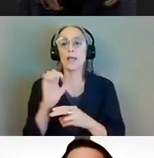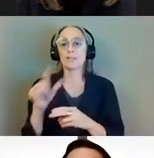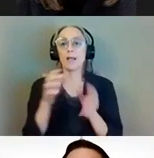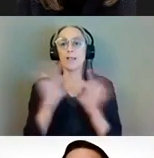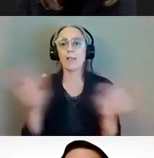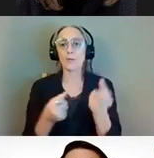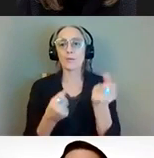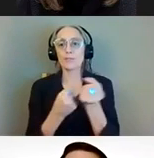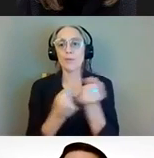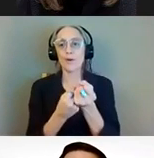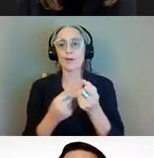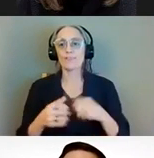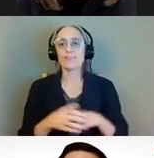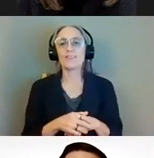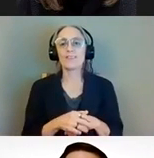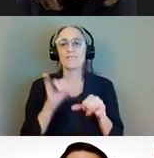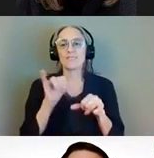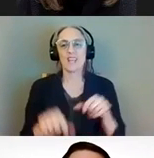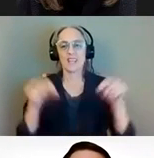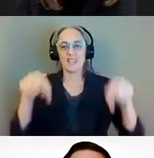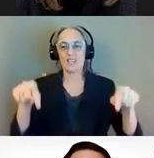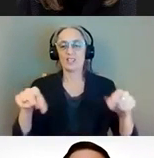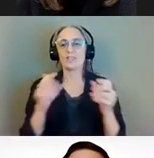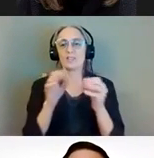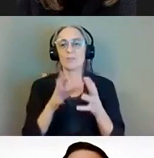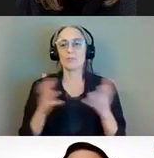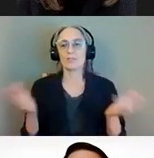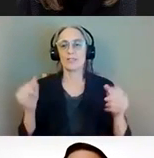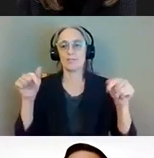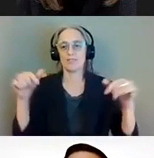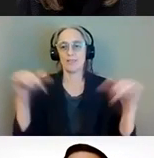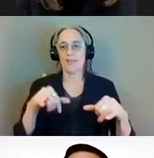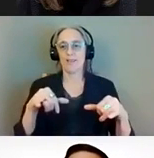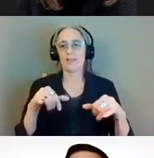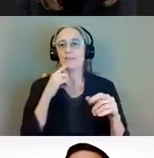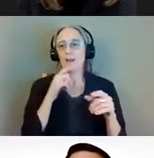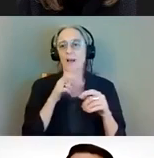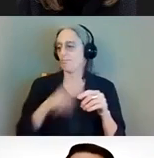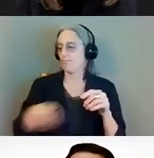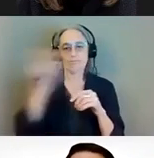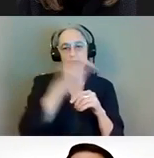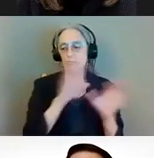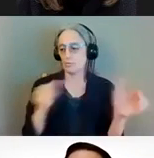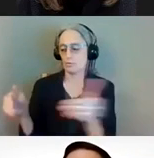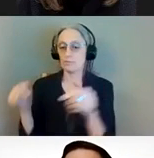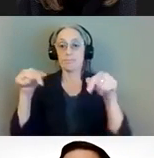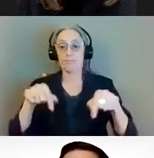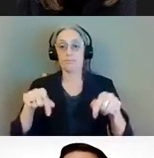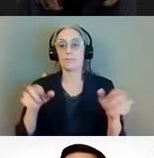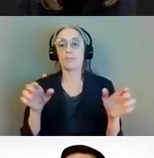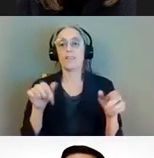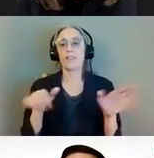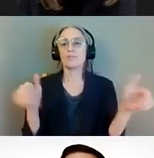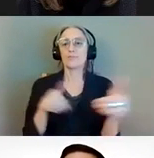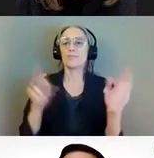we ask that you stay here in this main room that is where we will have general questions about the